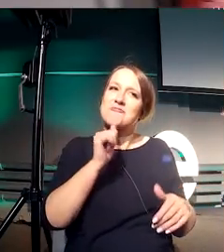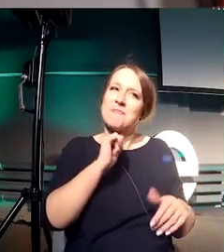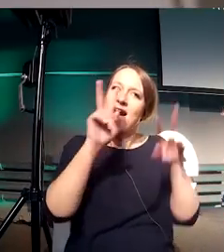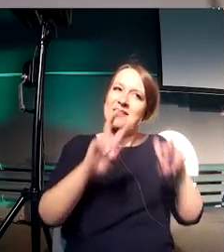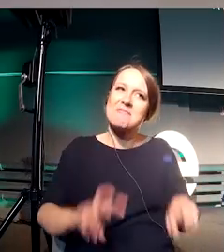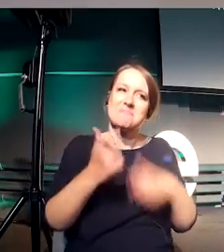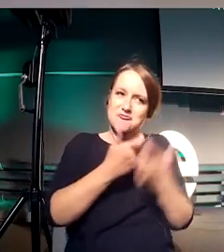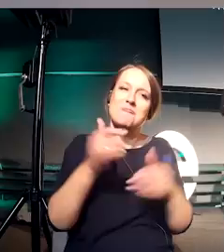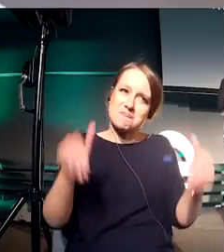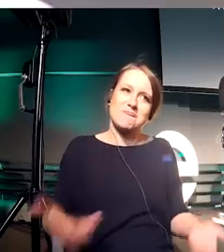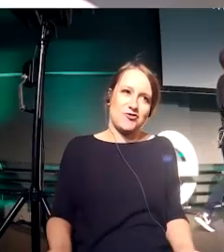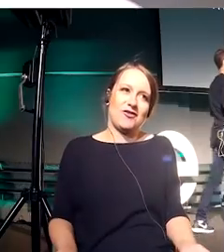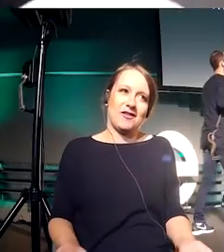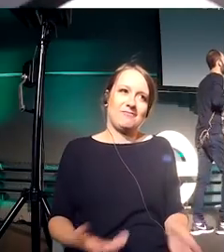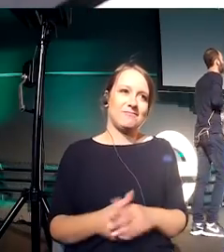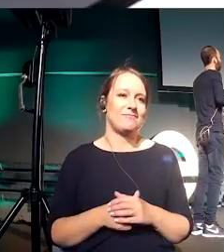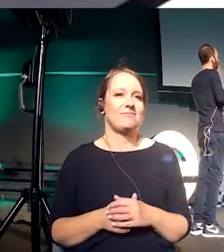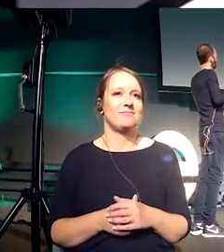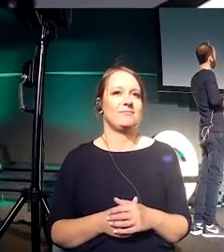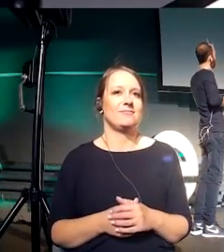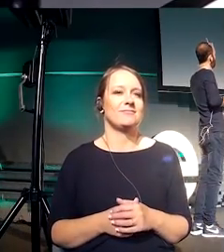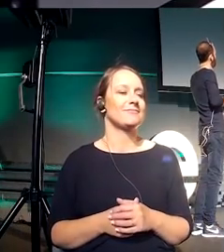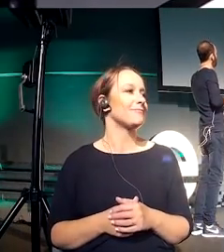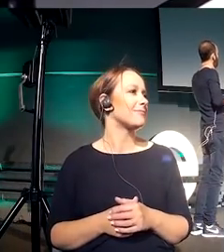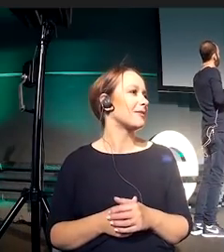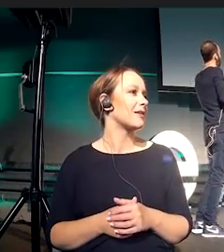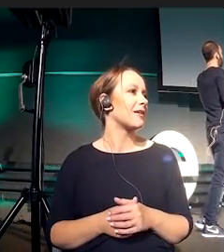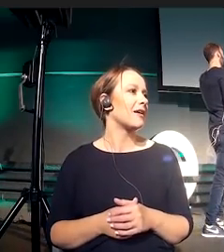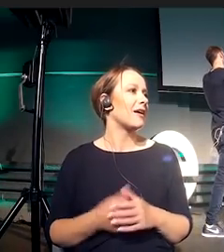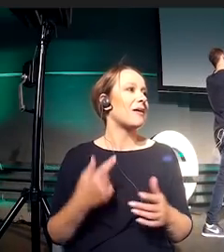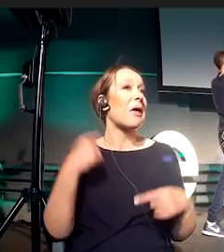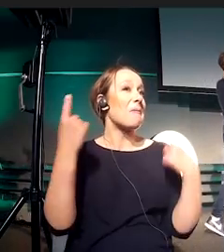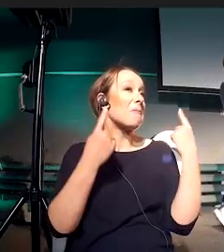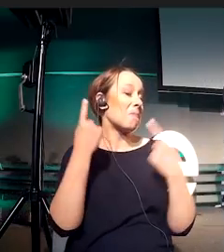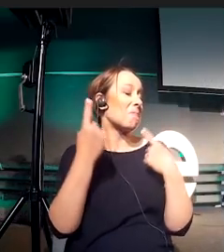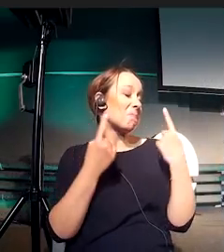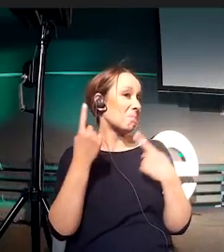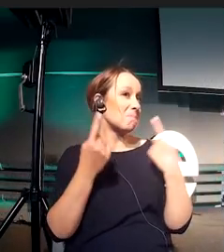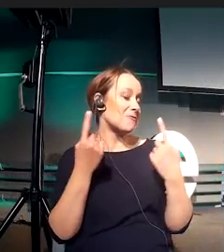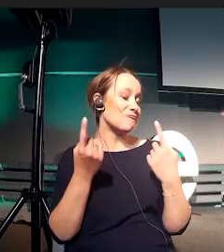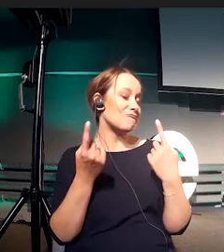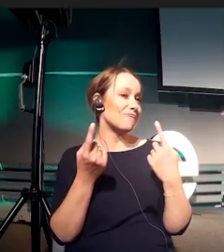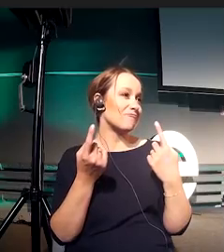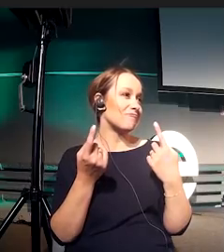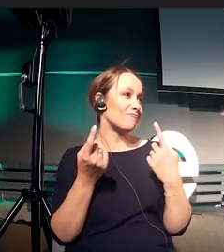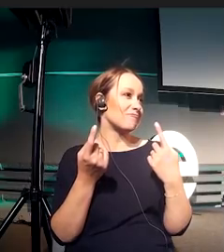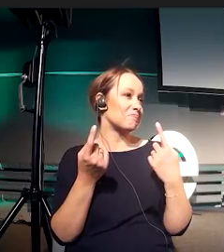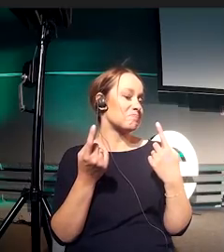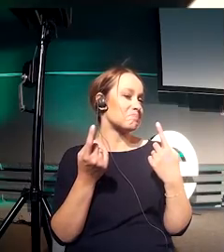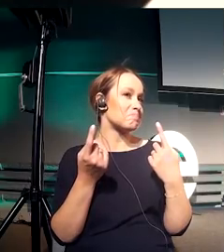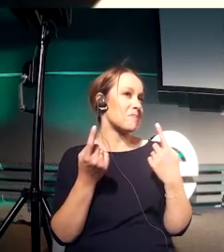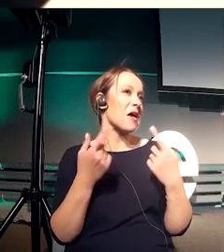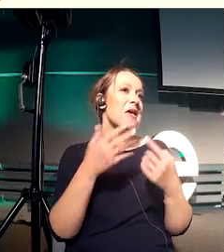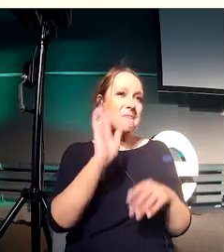time and once you finish this talk, you can actually go to feeble.design and download them for free.